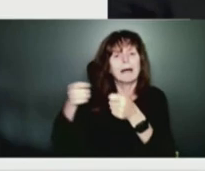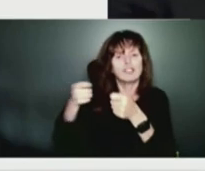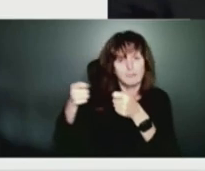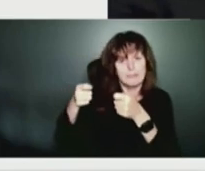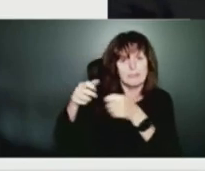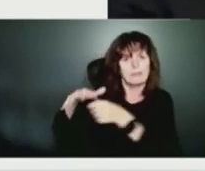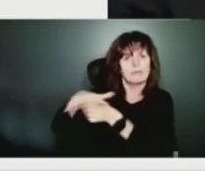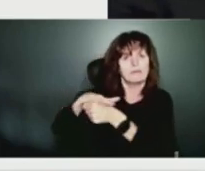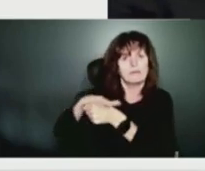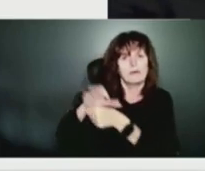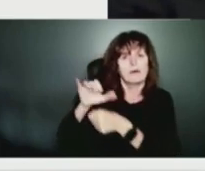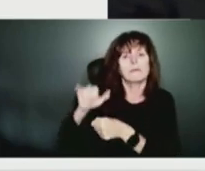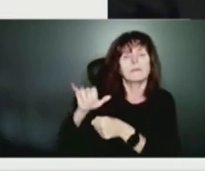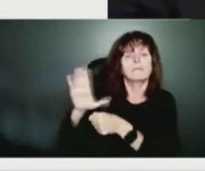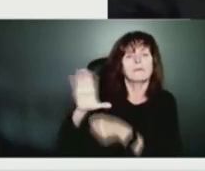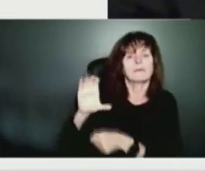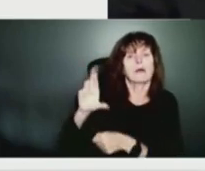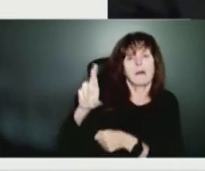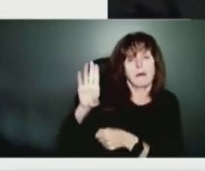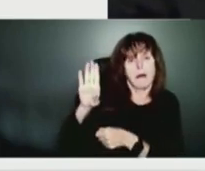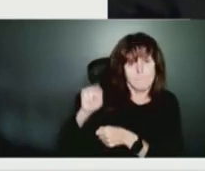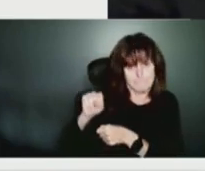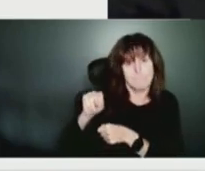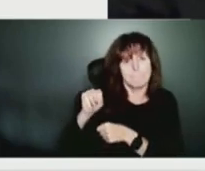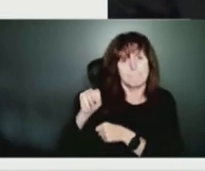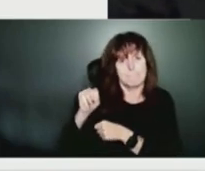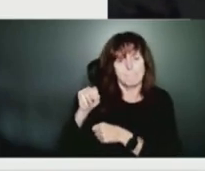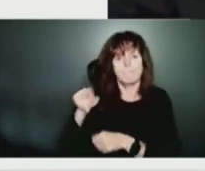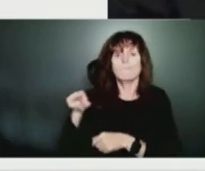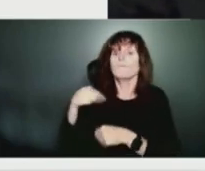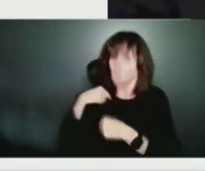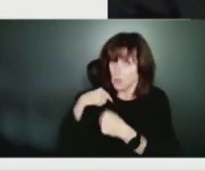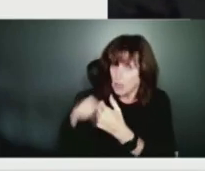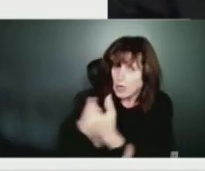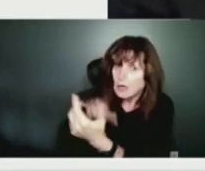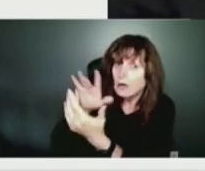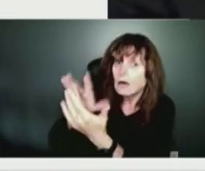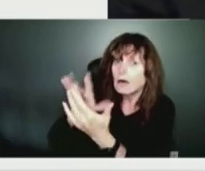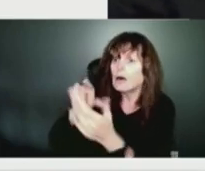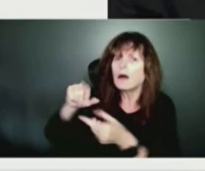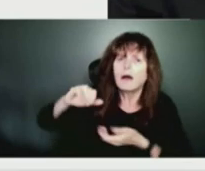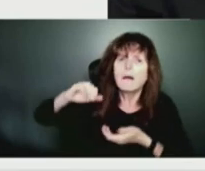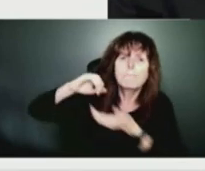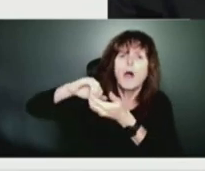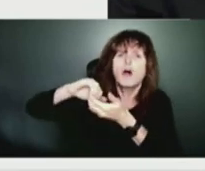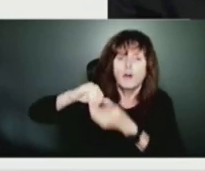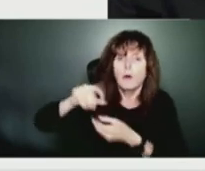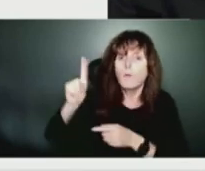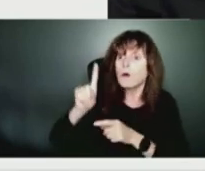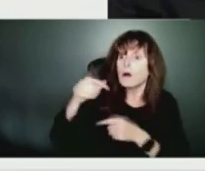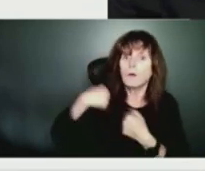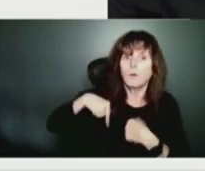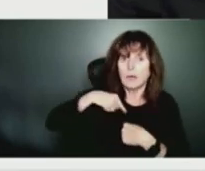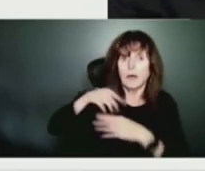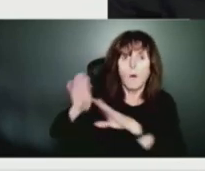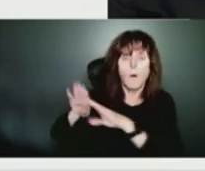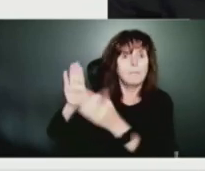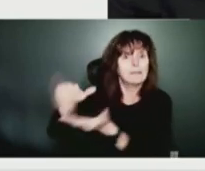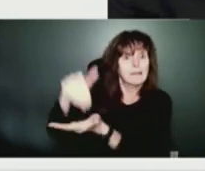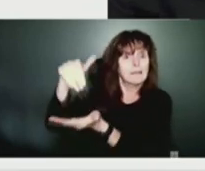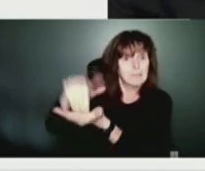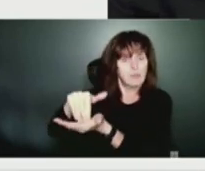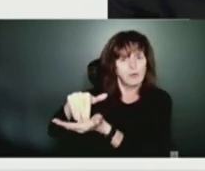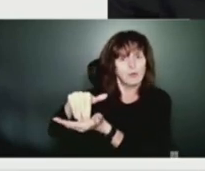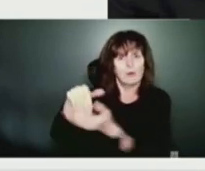partners we normally set up our comfort centers through. We traditionally don't open them prior to the storm. We don't want people traveling during the impact